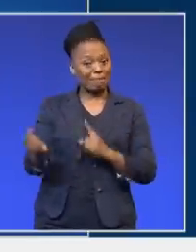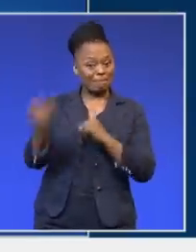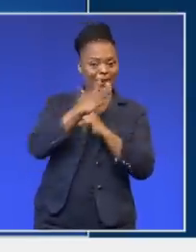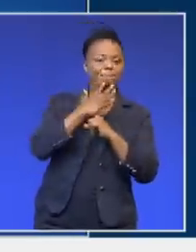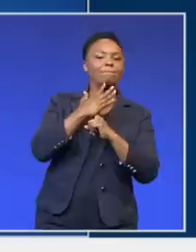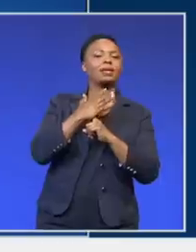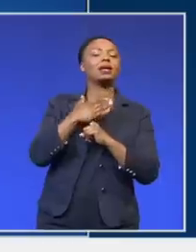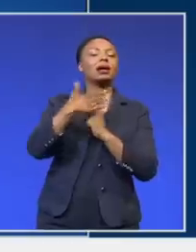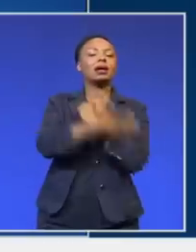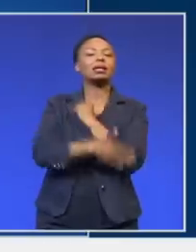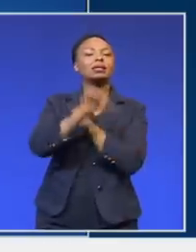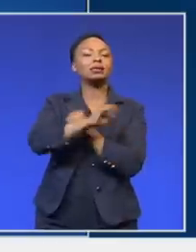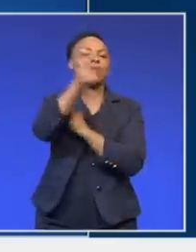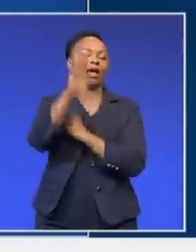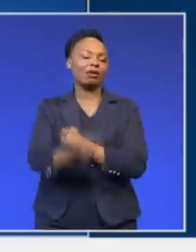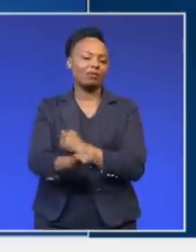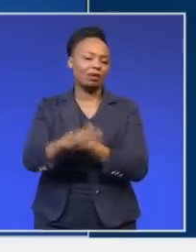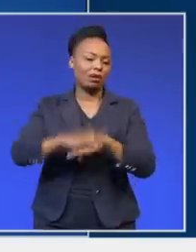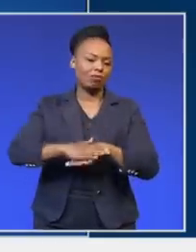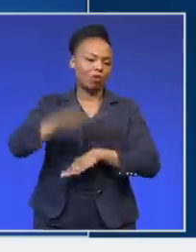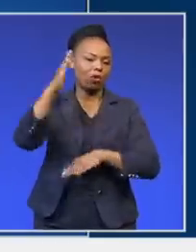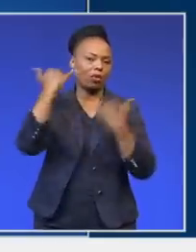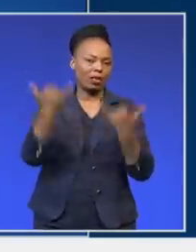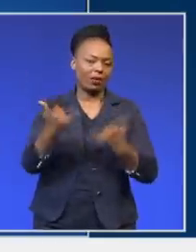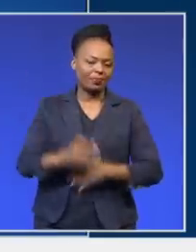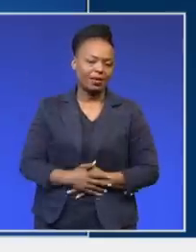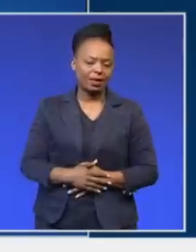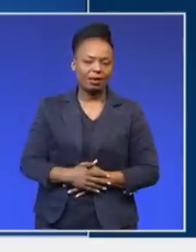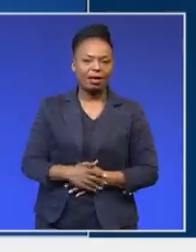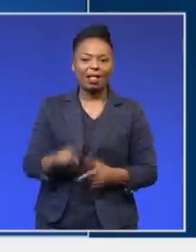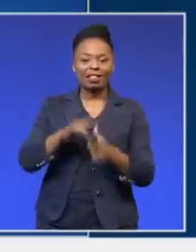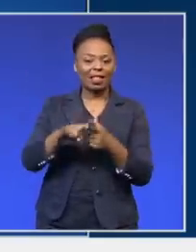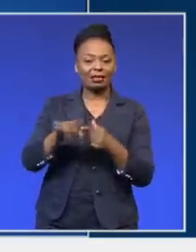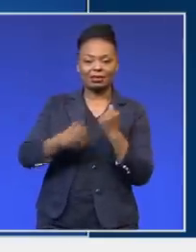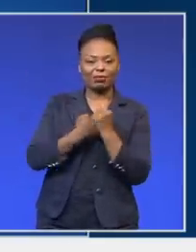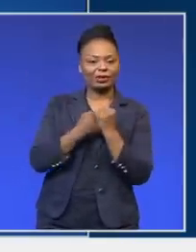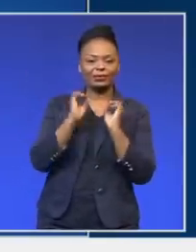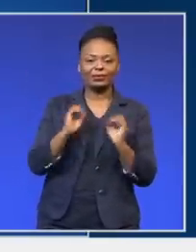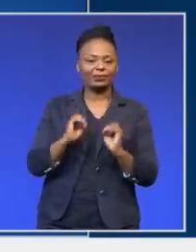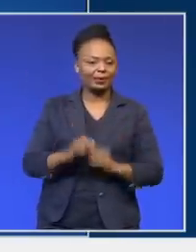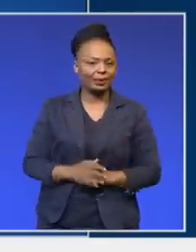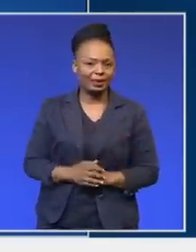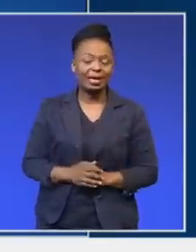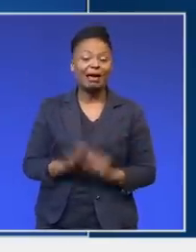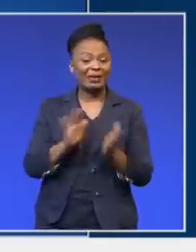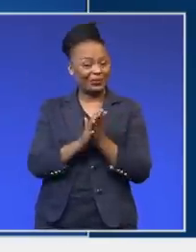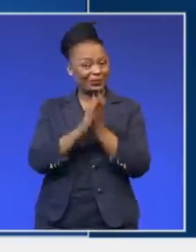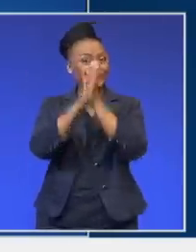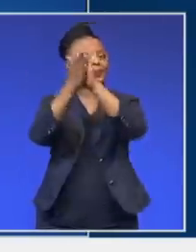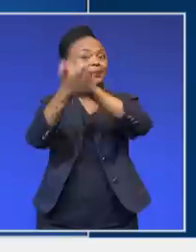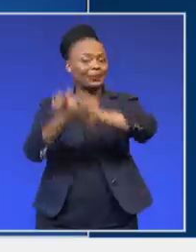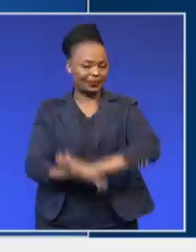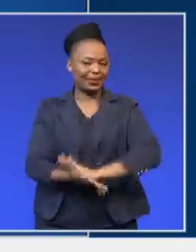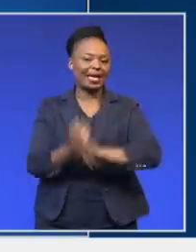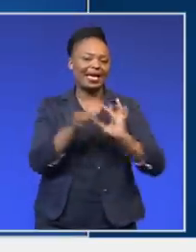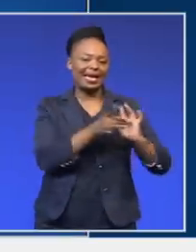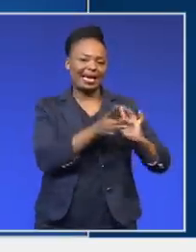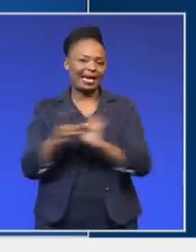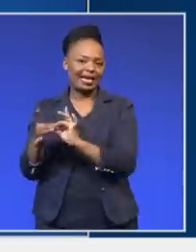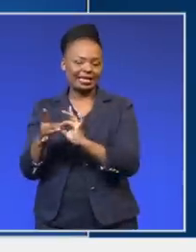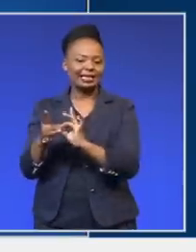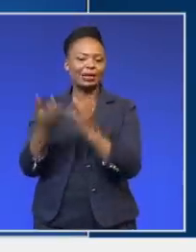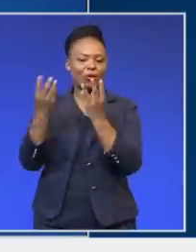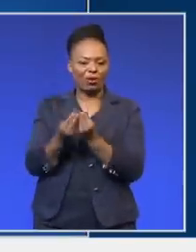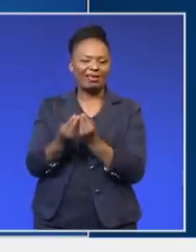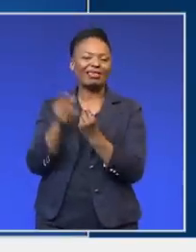more than what they are supporting us and they are certainly damaging our relationships, trade and